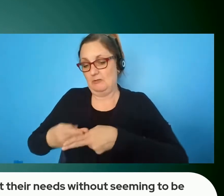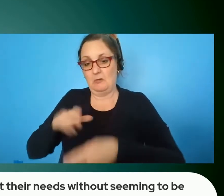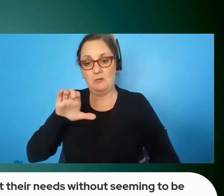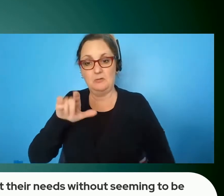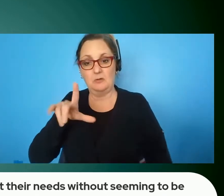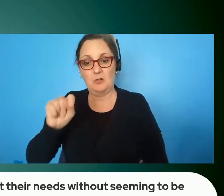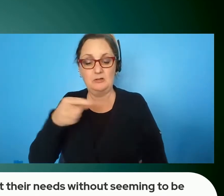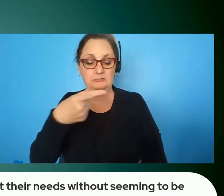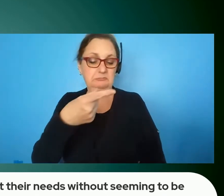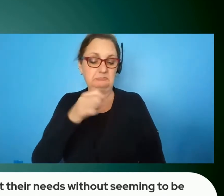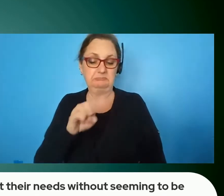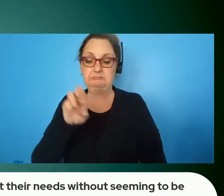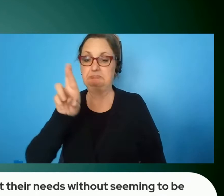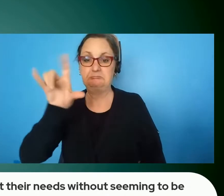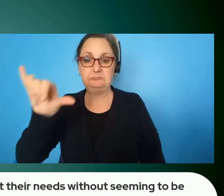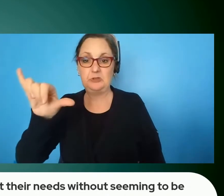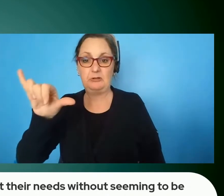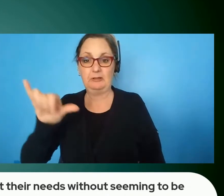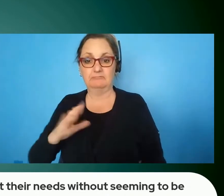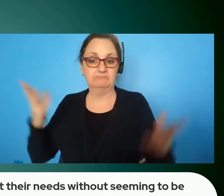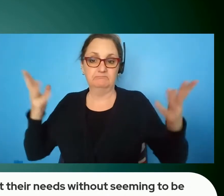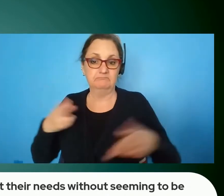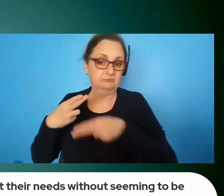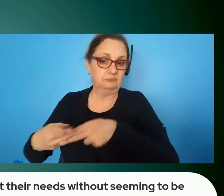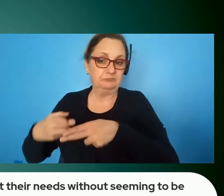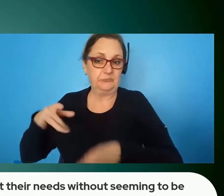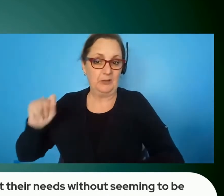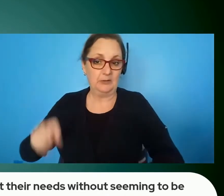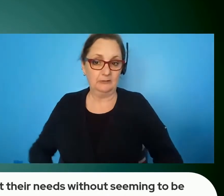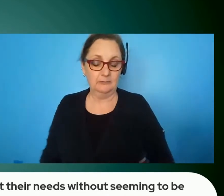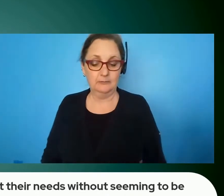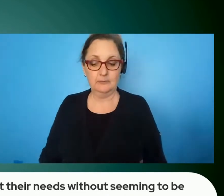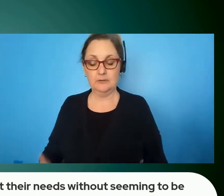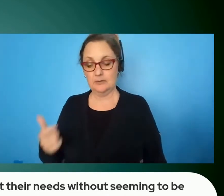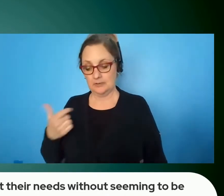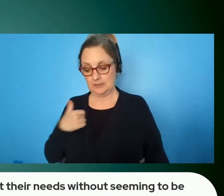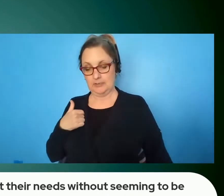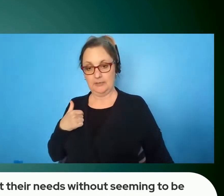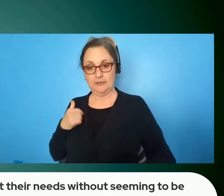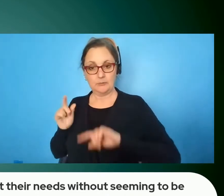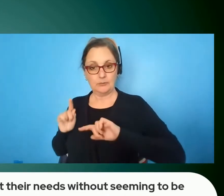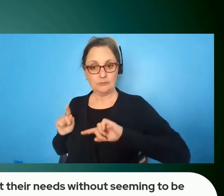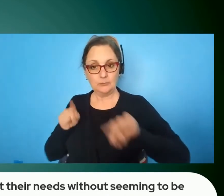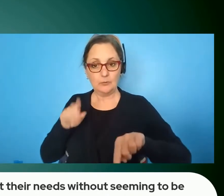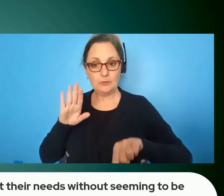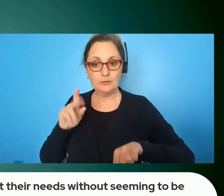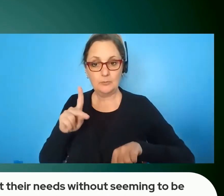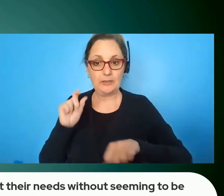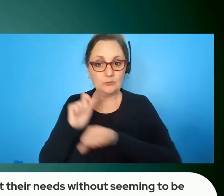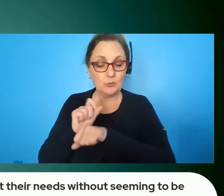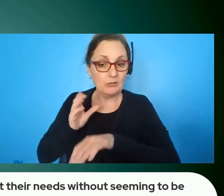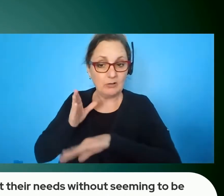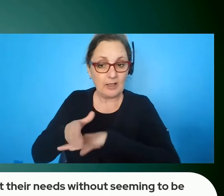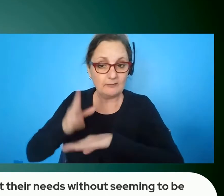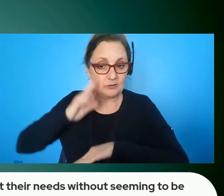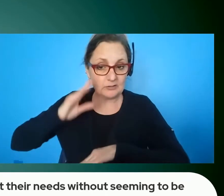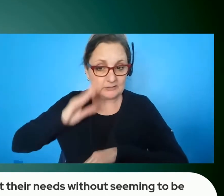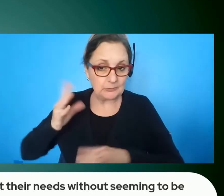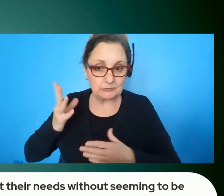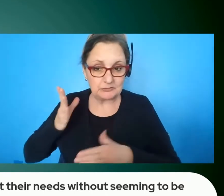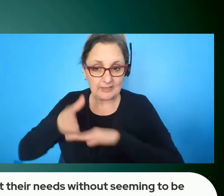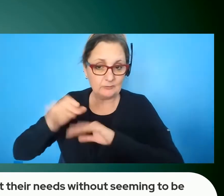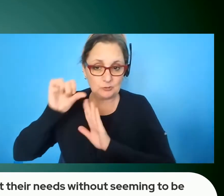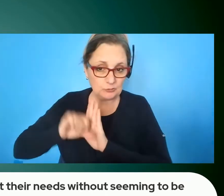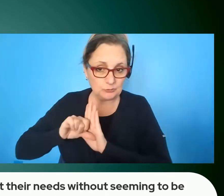and what i found as i was returning to using my leg after um after surgeries